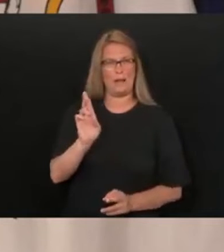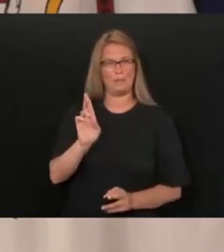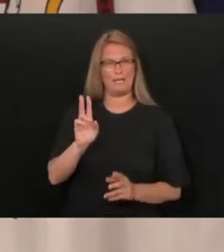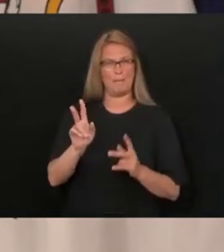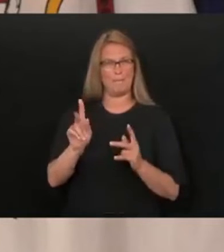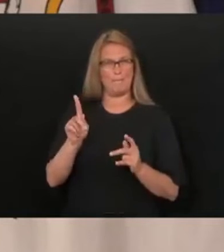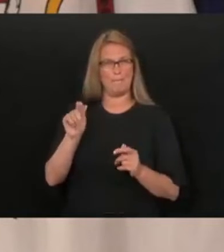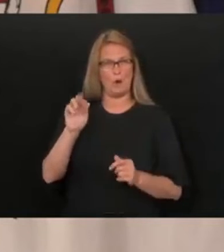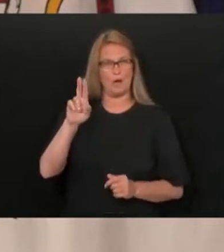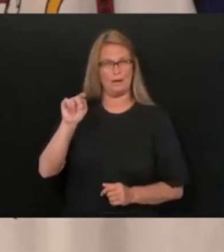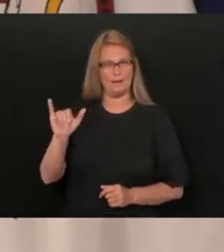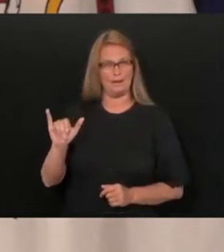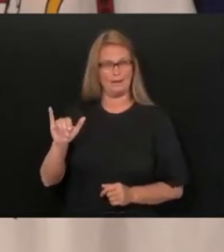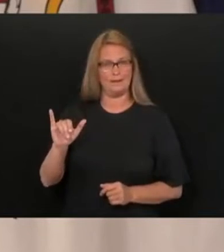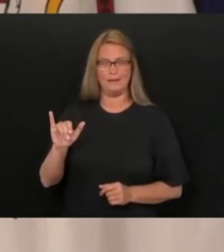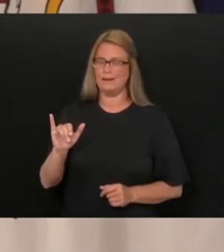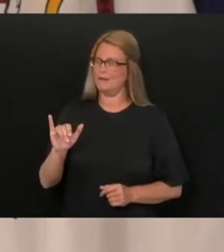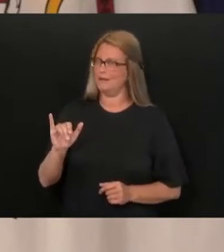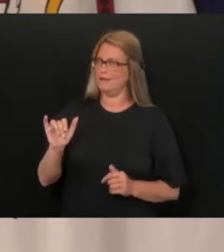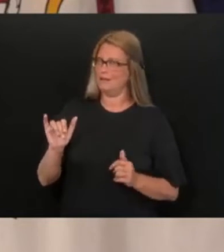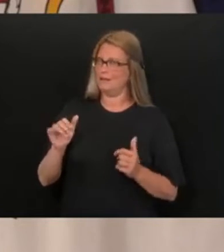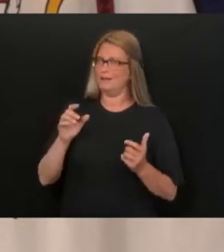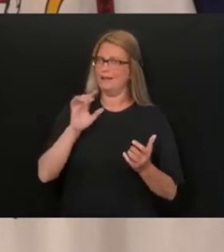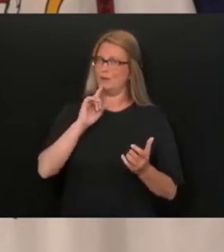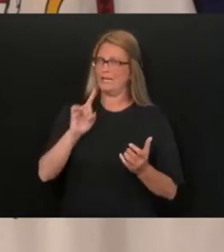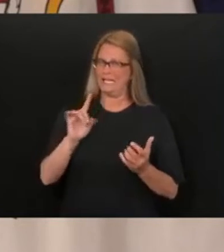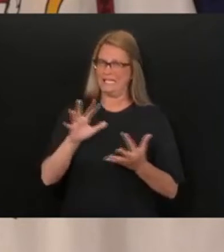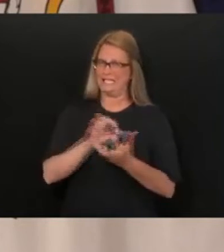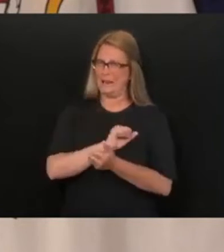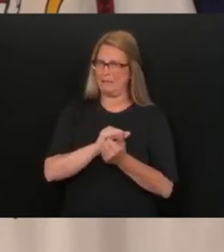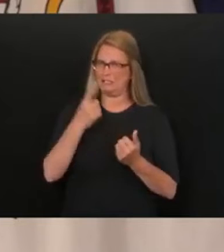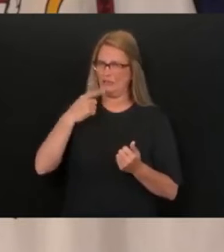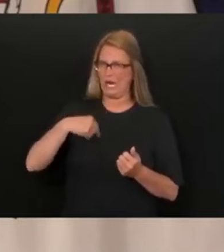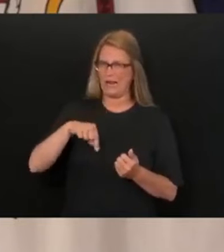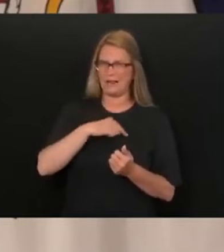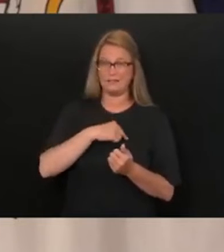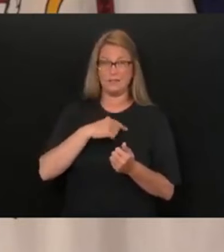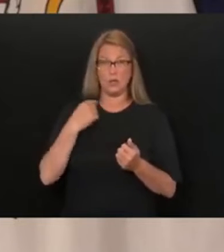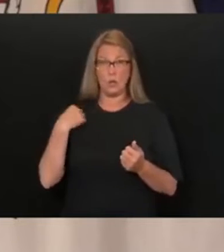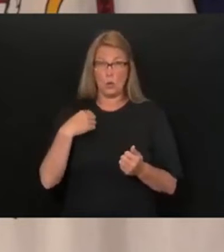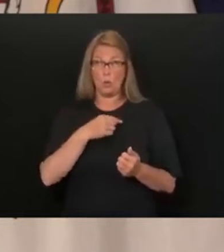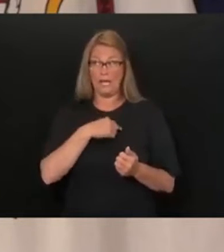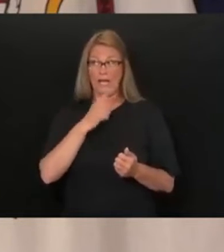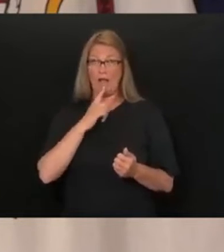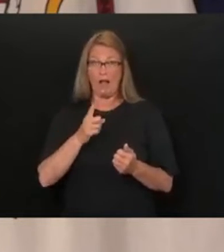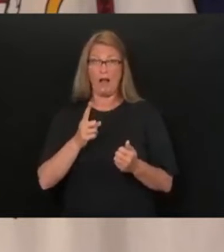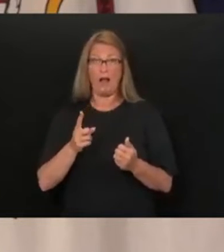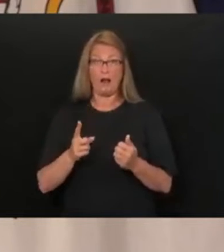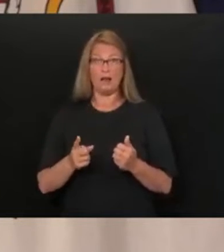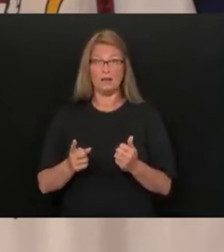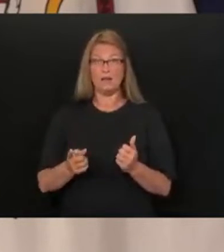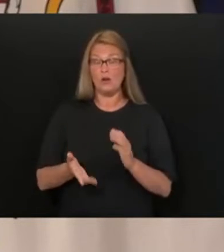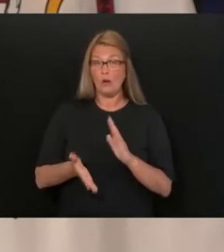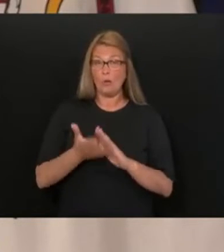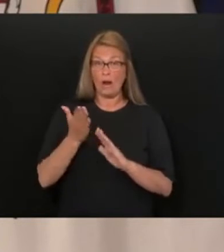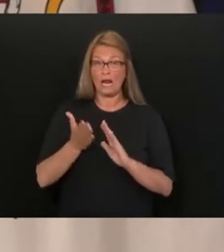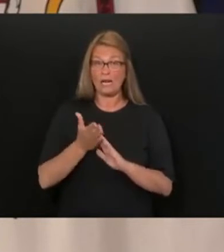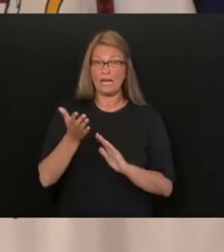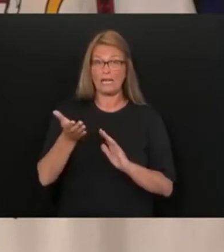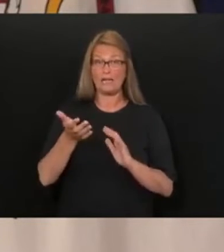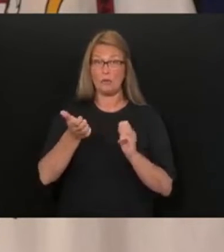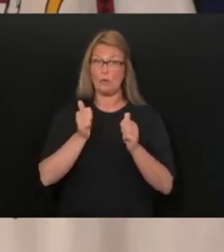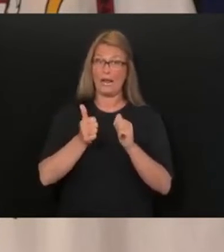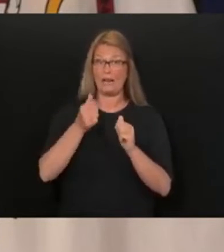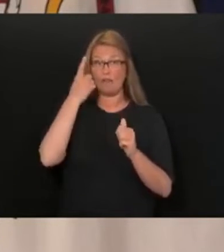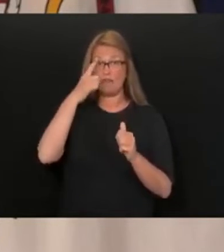us, you know, in a situation where we're going to be running in a general election to win and keep the